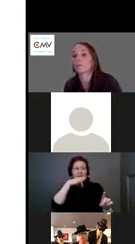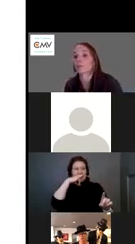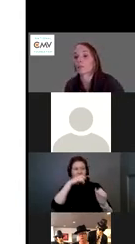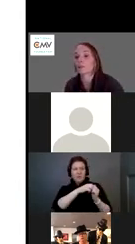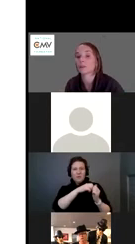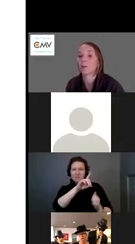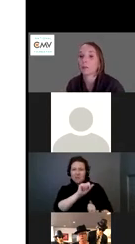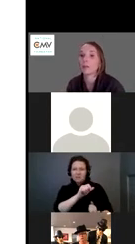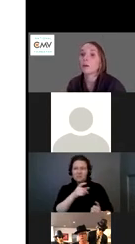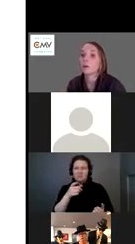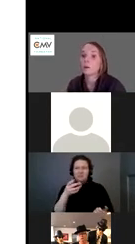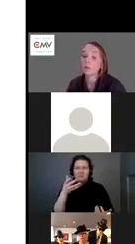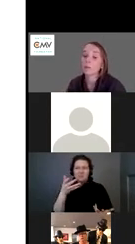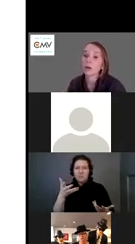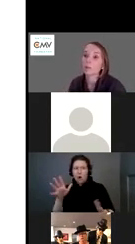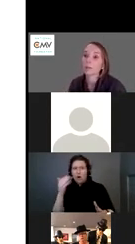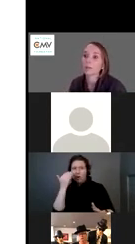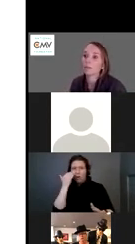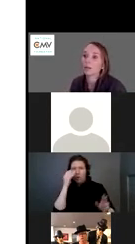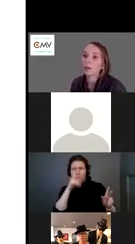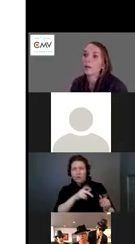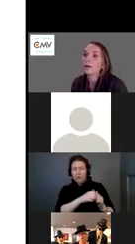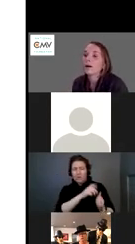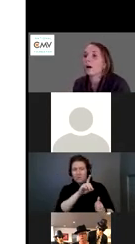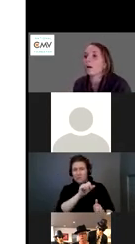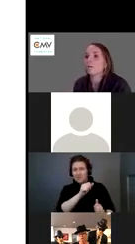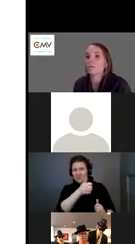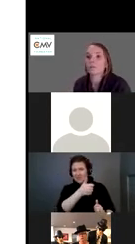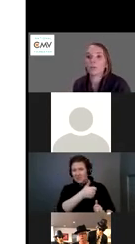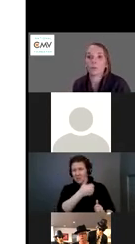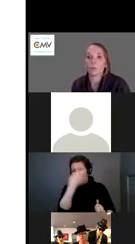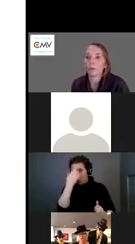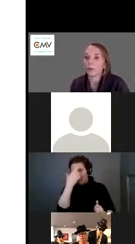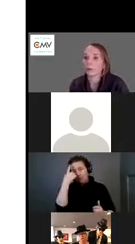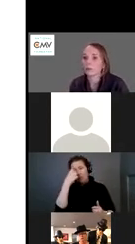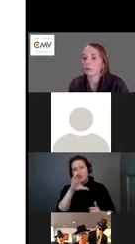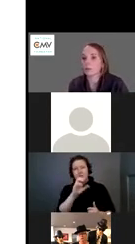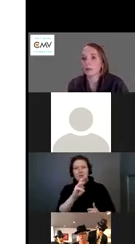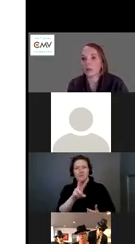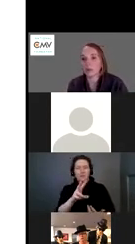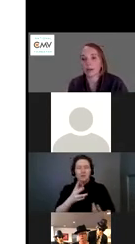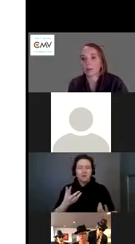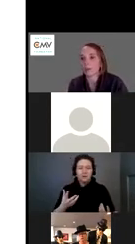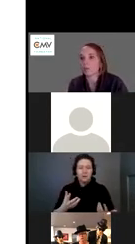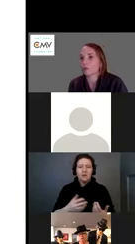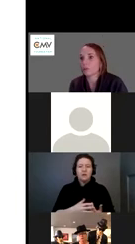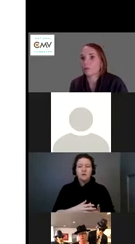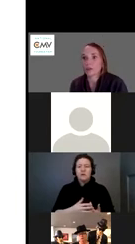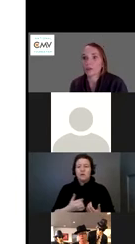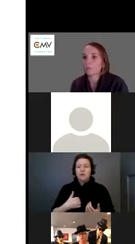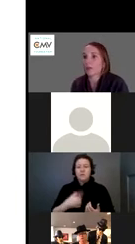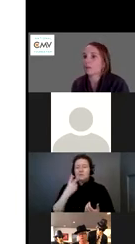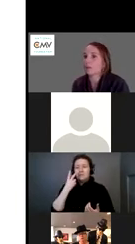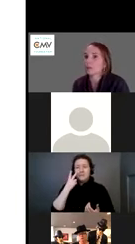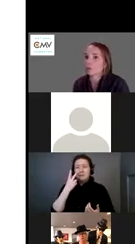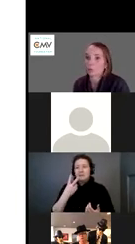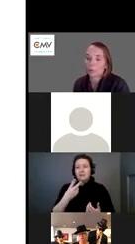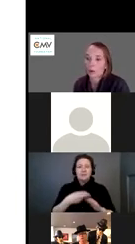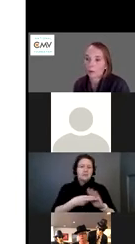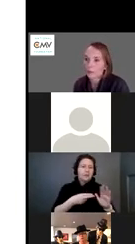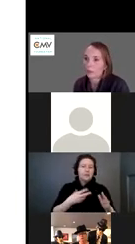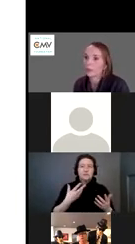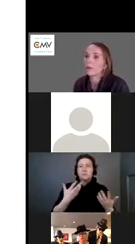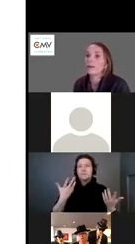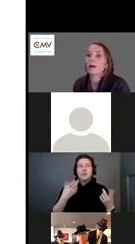or a person with a disability that was caused by CMV. You know, we can see diagnosis with deafness, blindness,